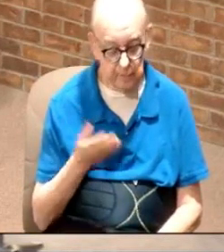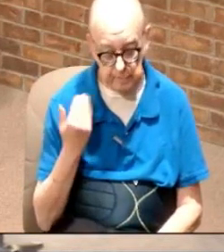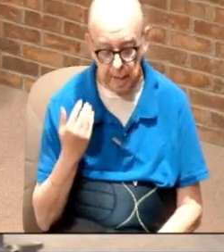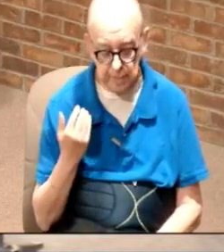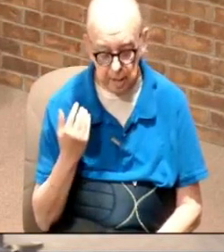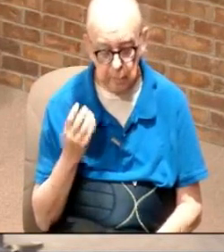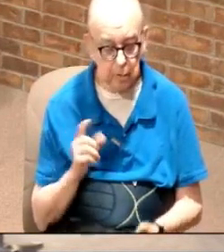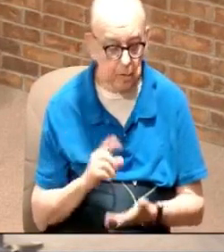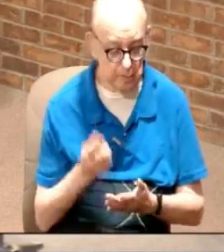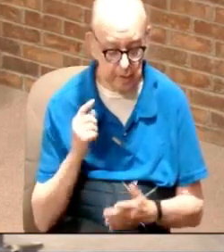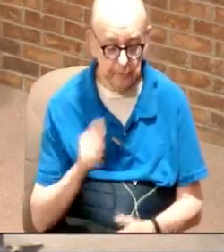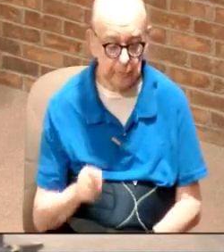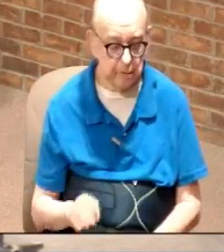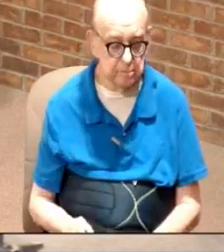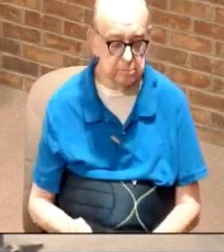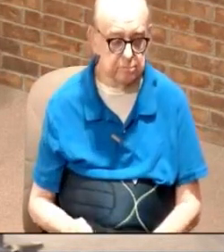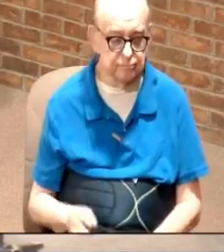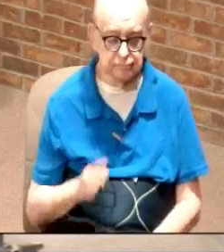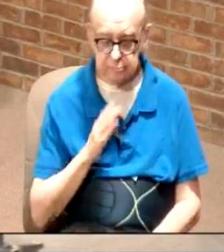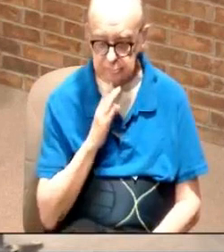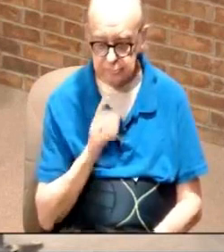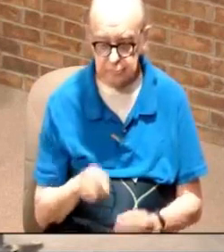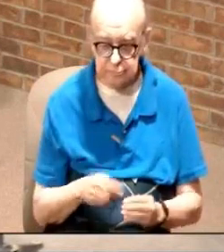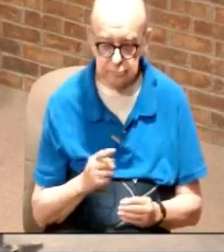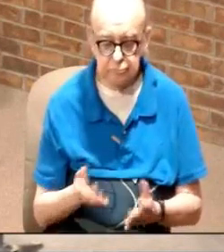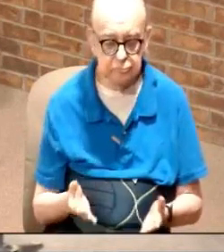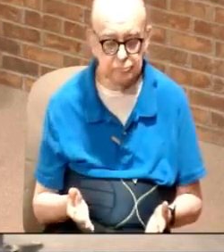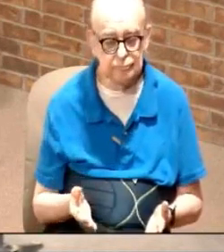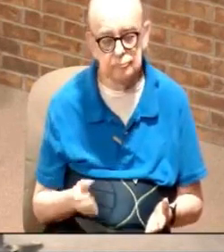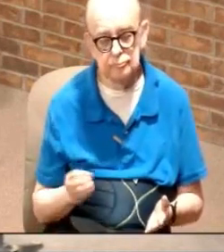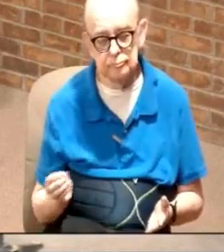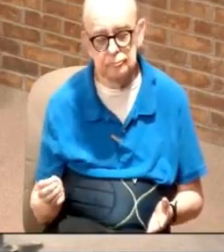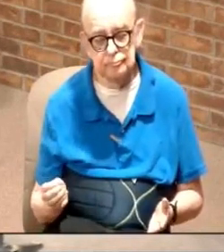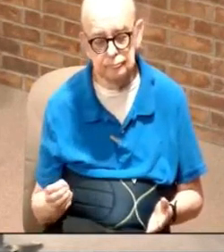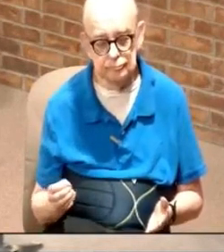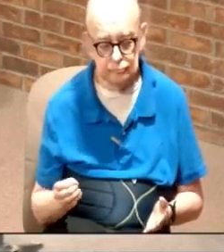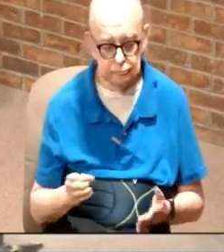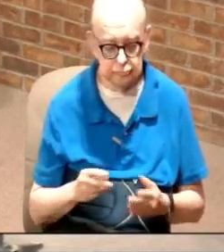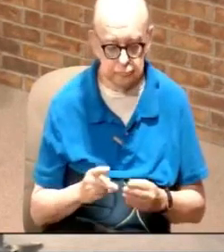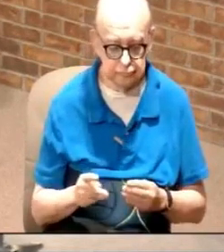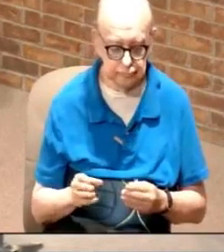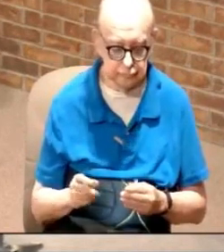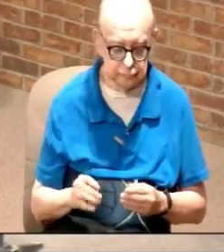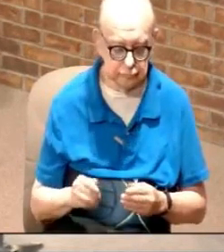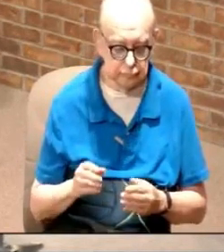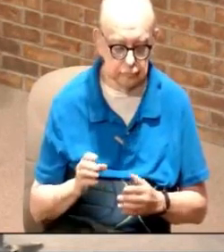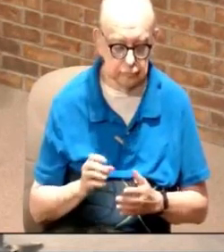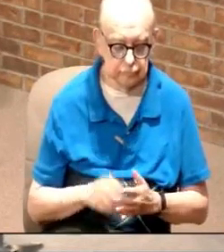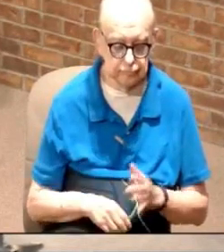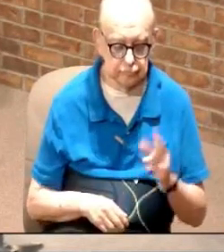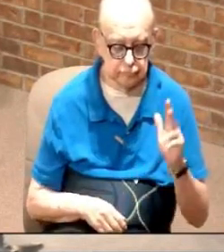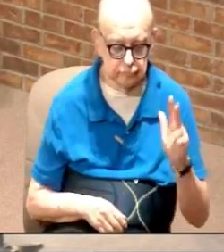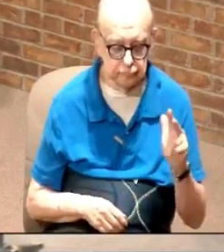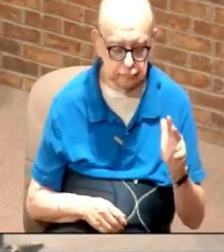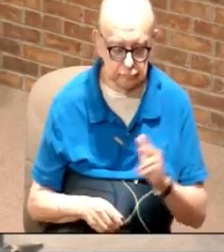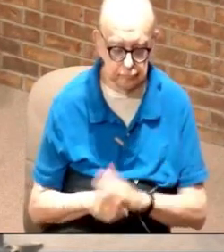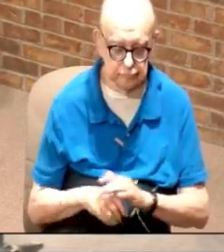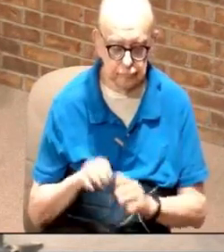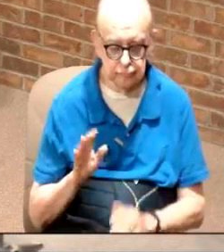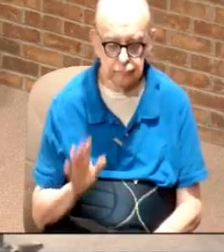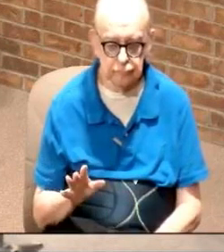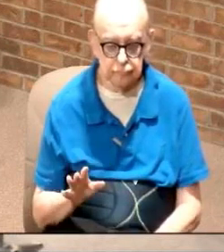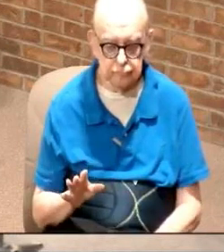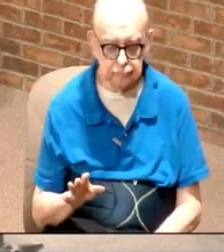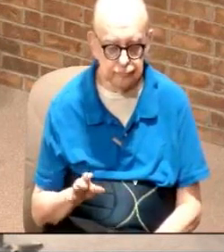I'll print them out. So we're talking about this. And so in Psalms chapter 23, in verse number